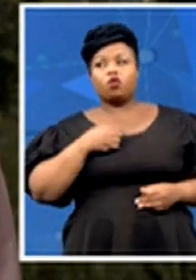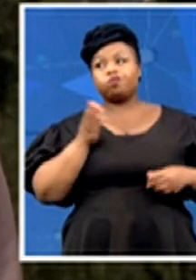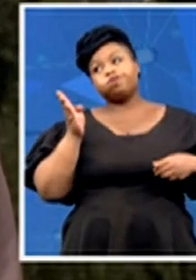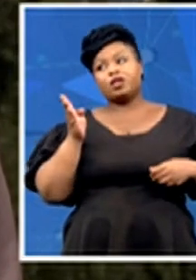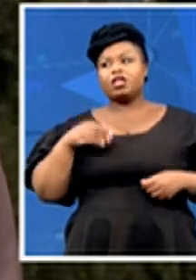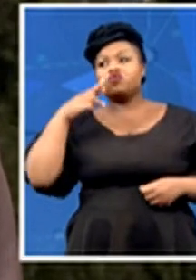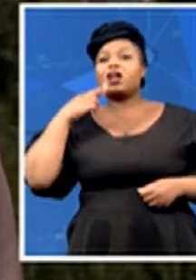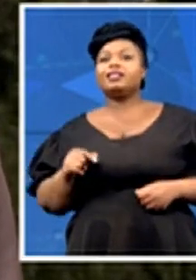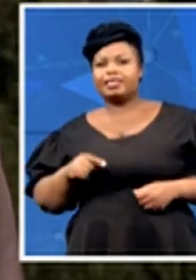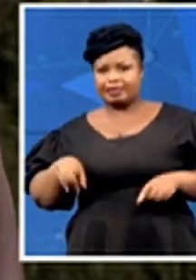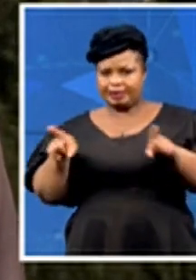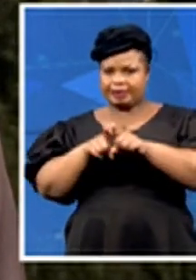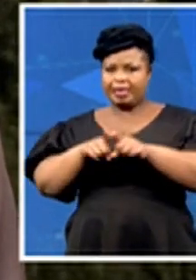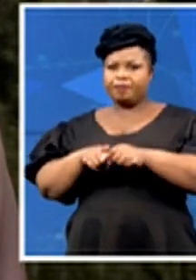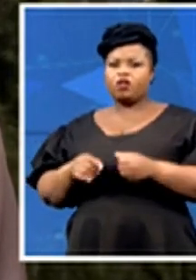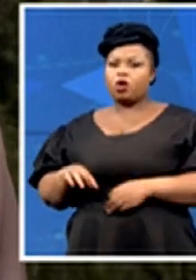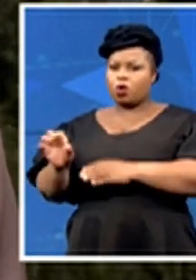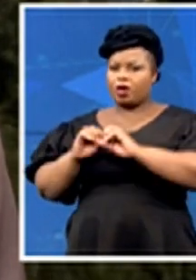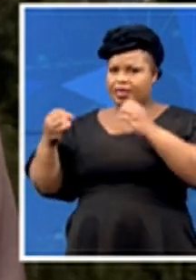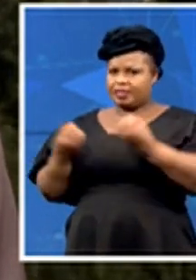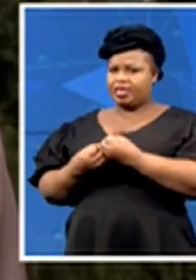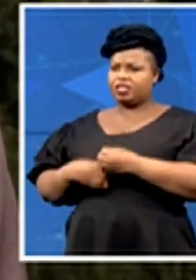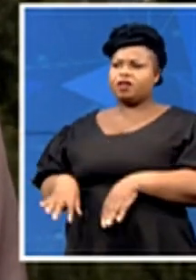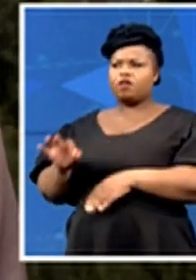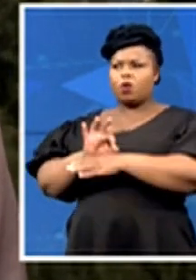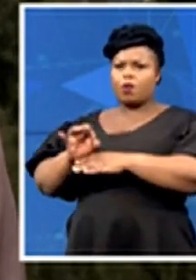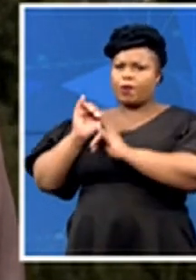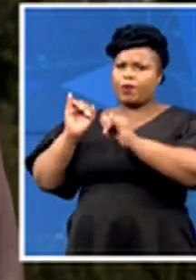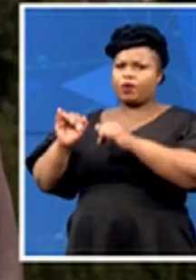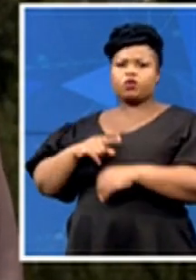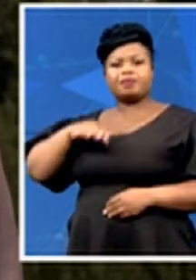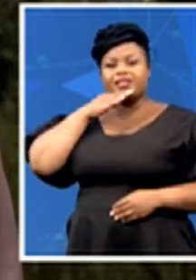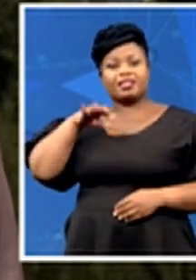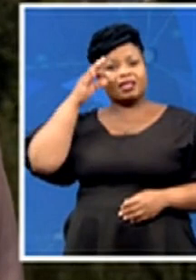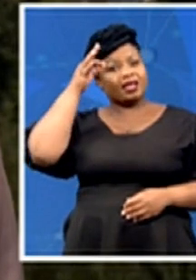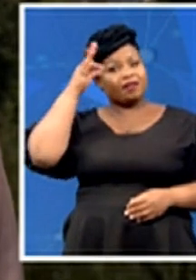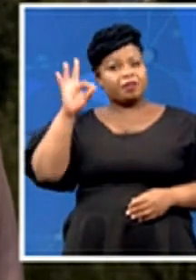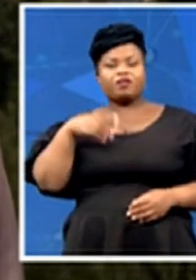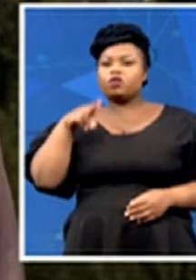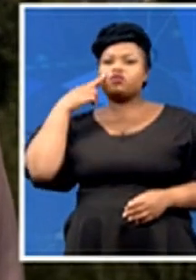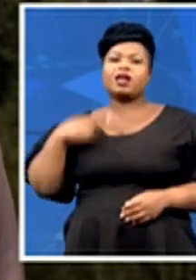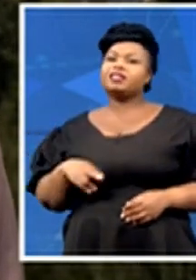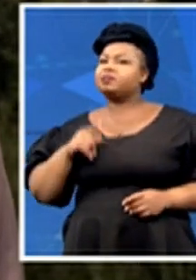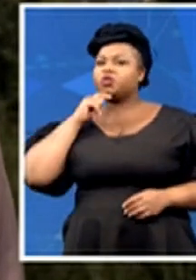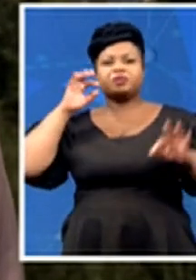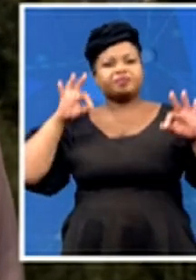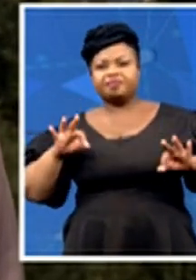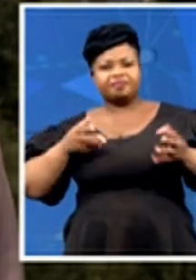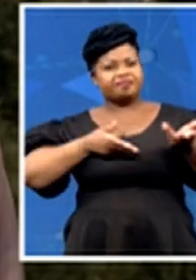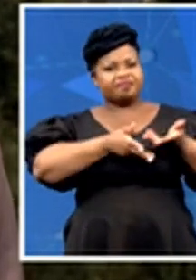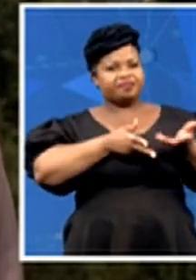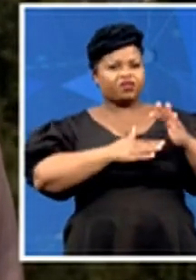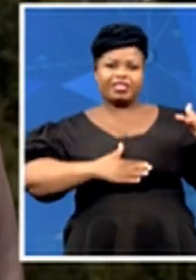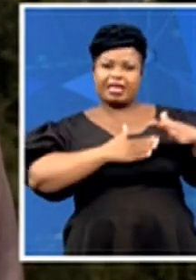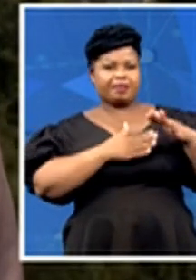organization and that actually prevents the russian government from officially holding talks with the taliban to negotiate